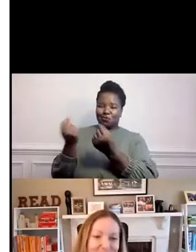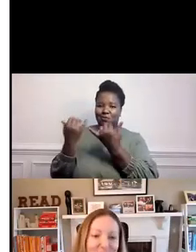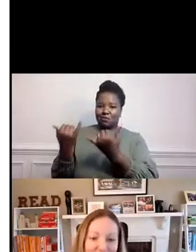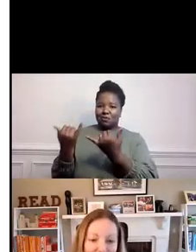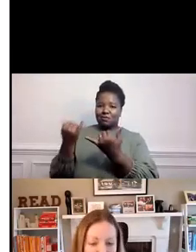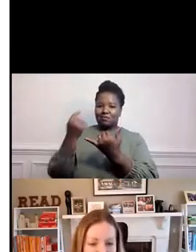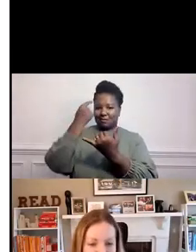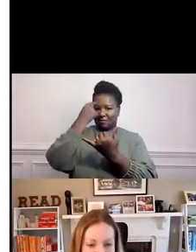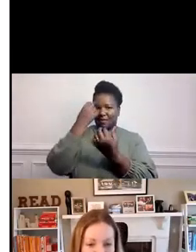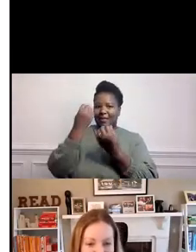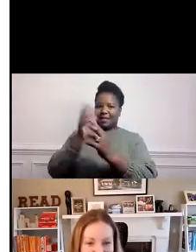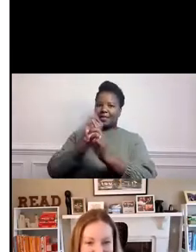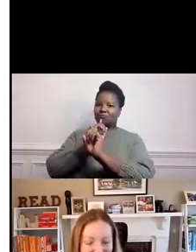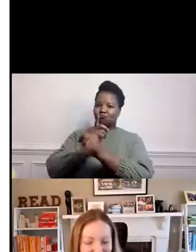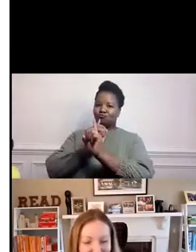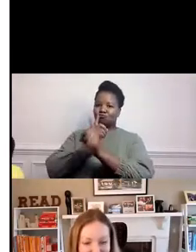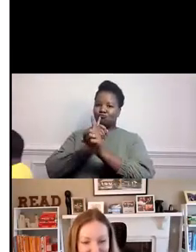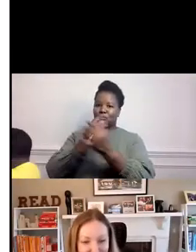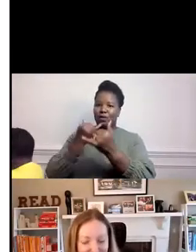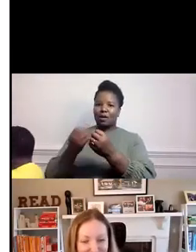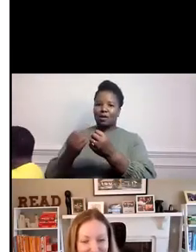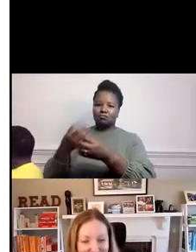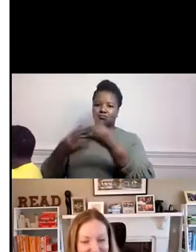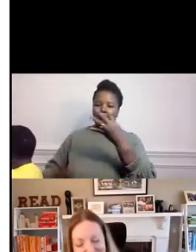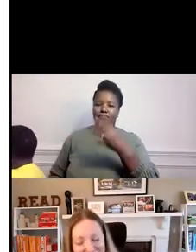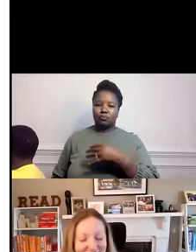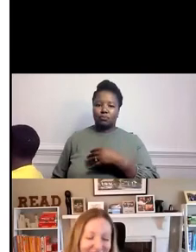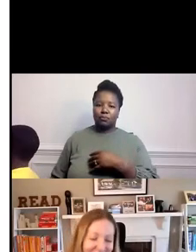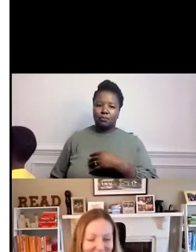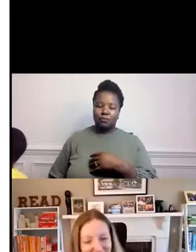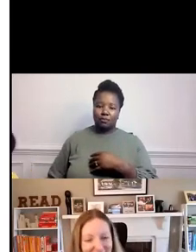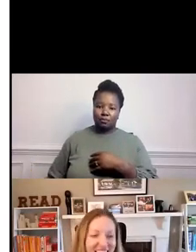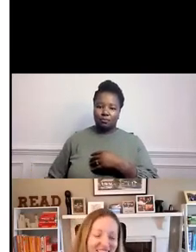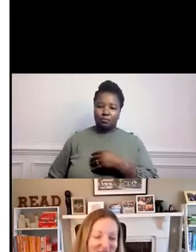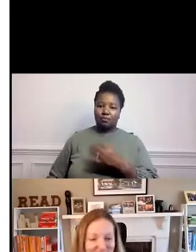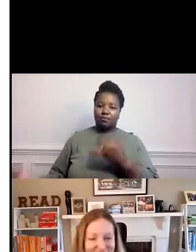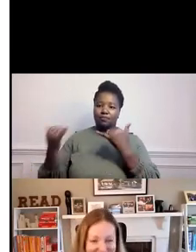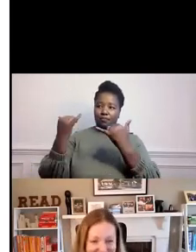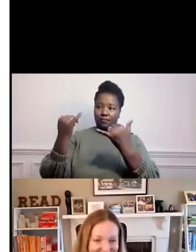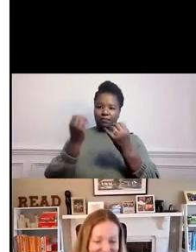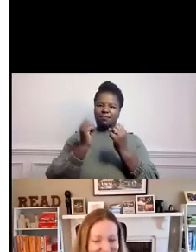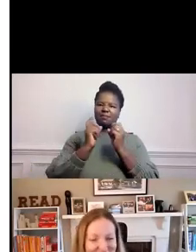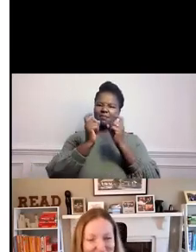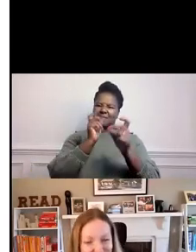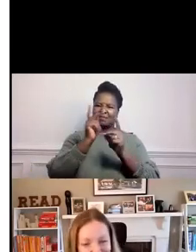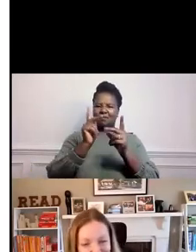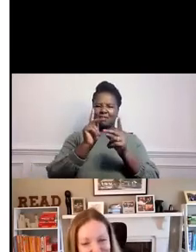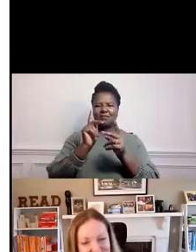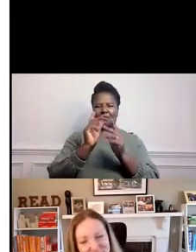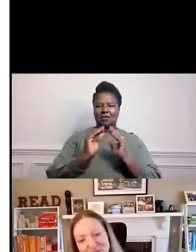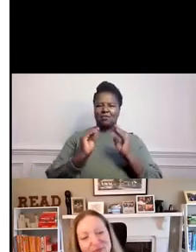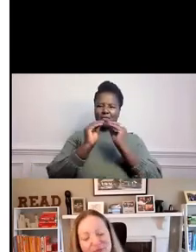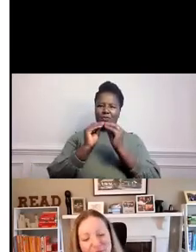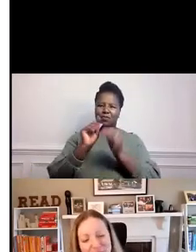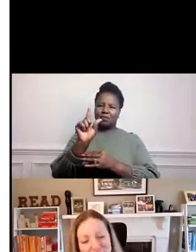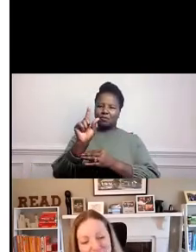responses are still flowing in, so we'll give people another 20 seconds or so.